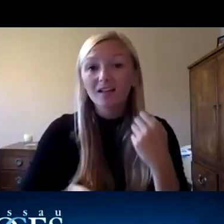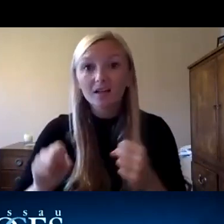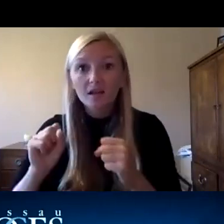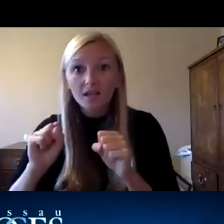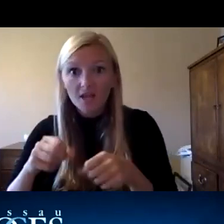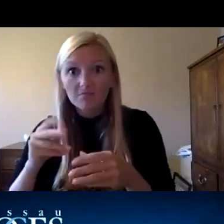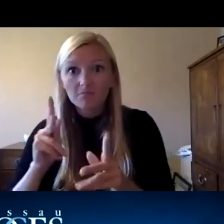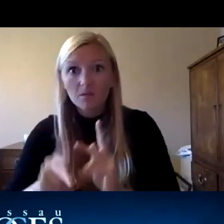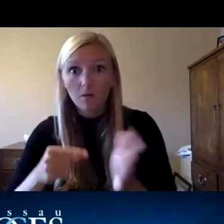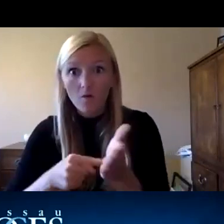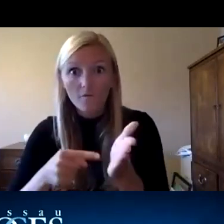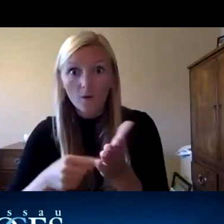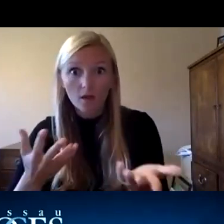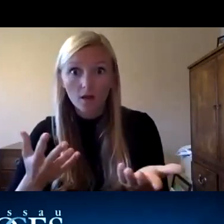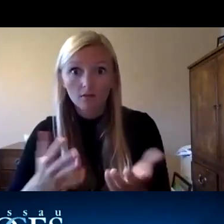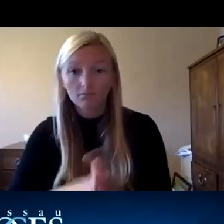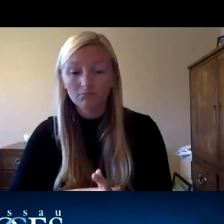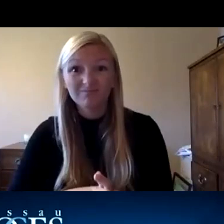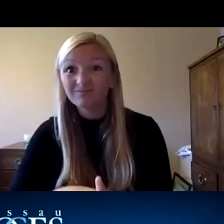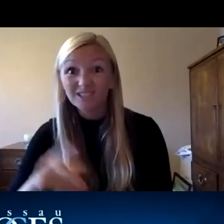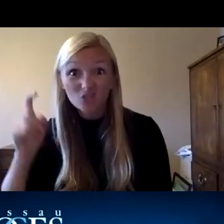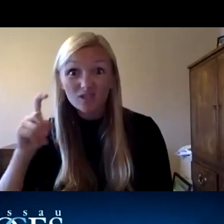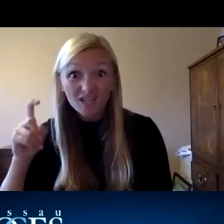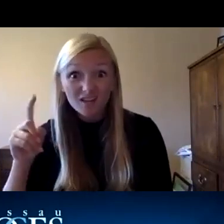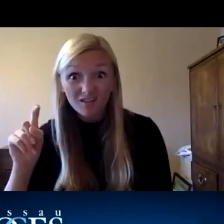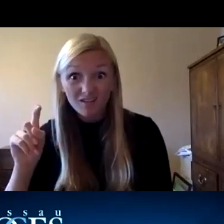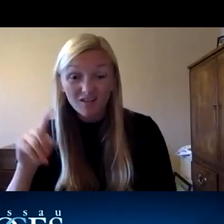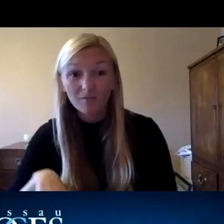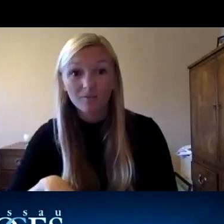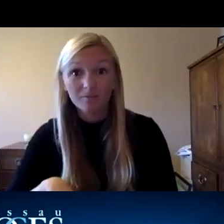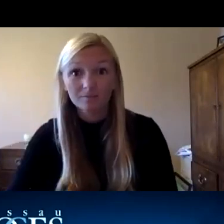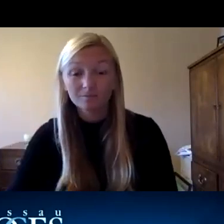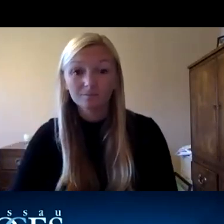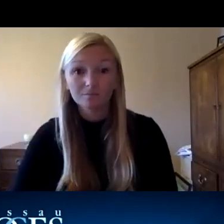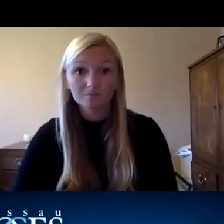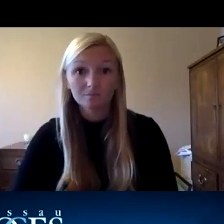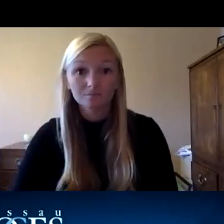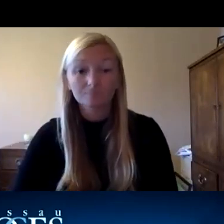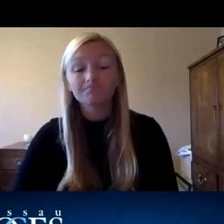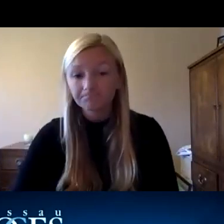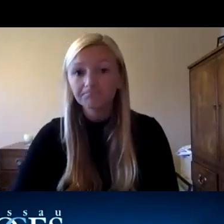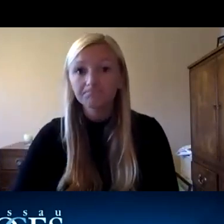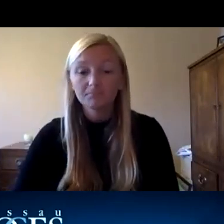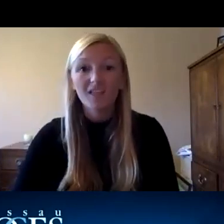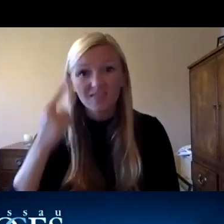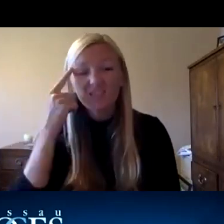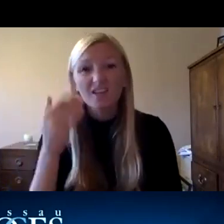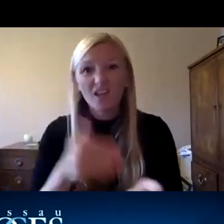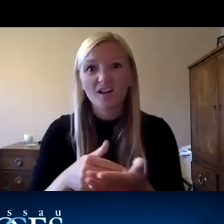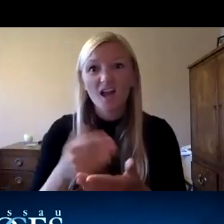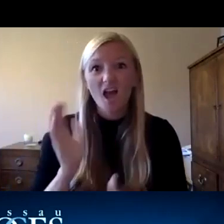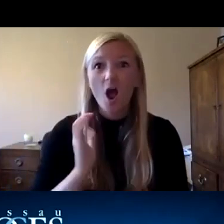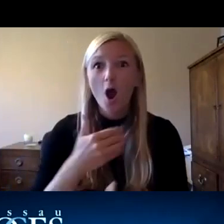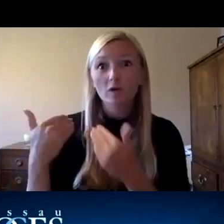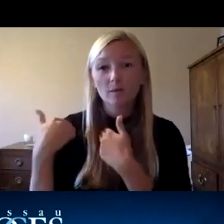that and is it really even necessary in certain in certain educational environments and so i think it's again i think it's our responsibility to